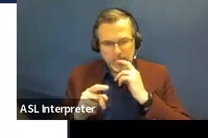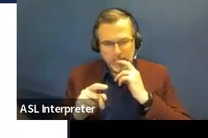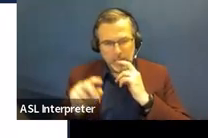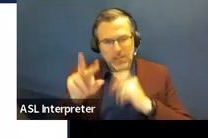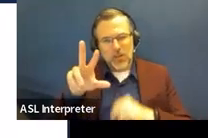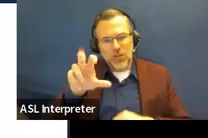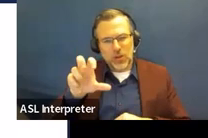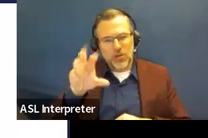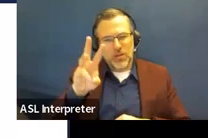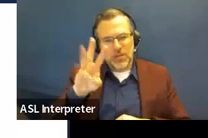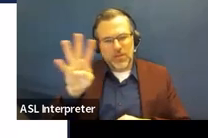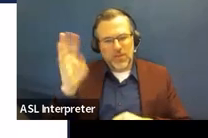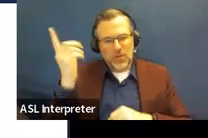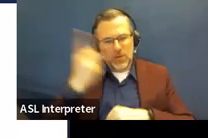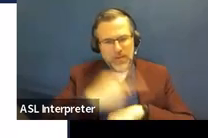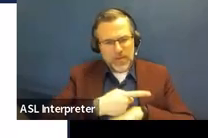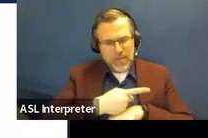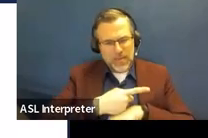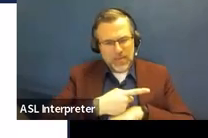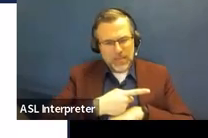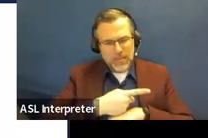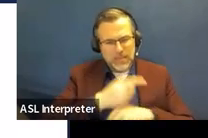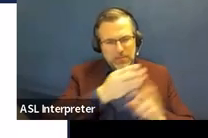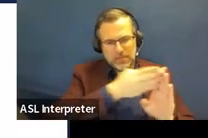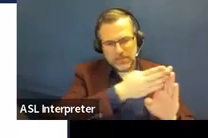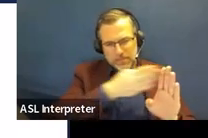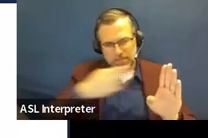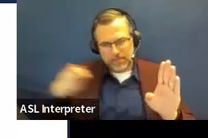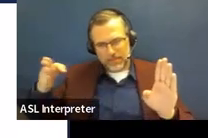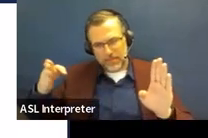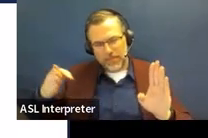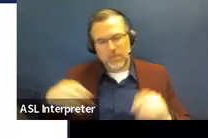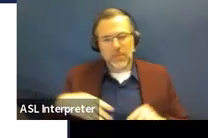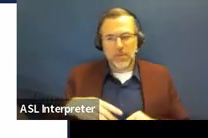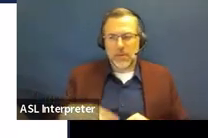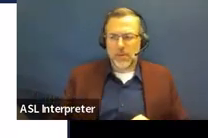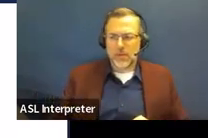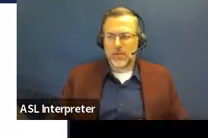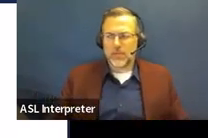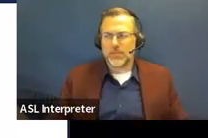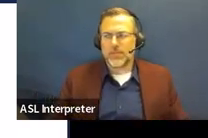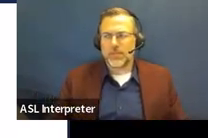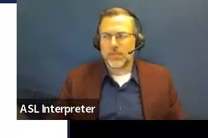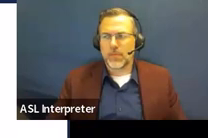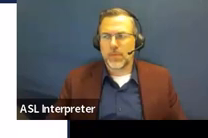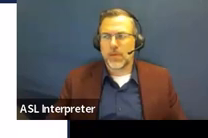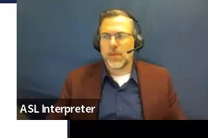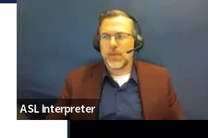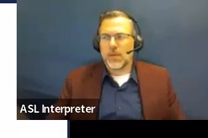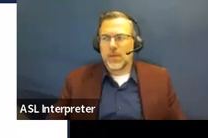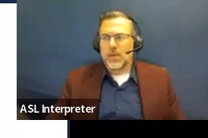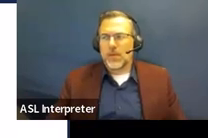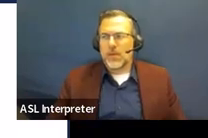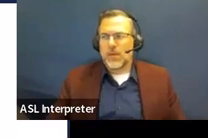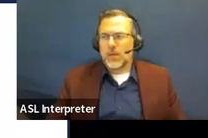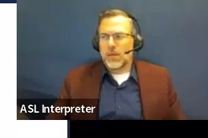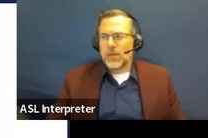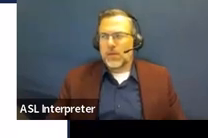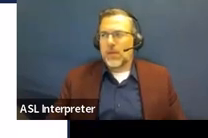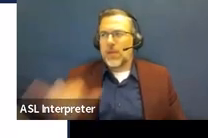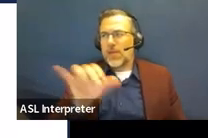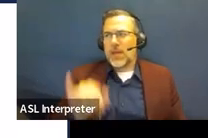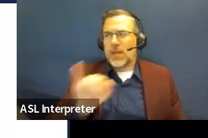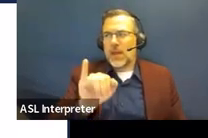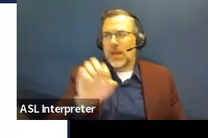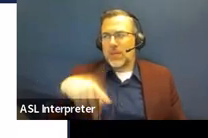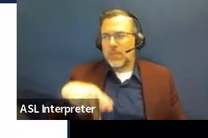day timelines. So like this IEP is good until the 15th,